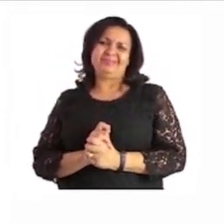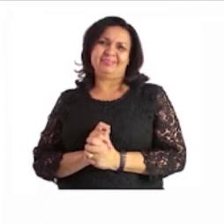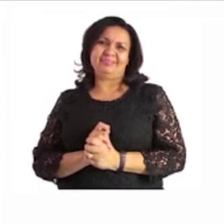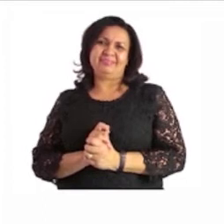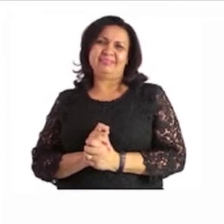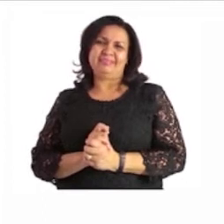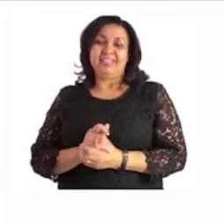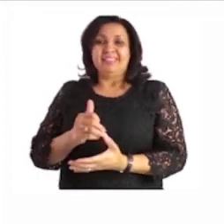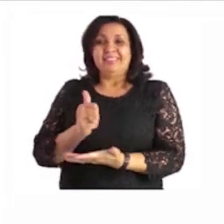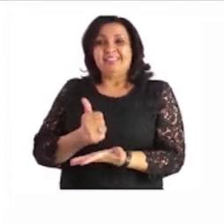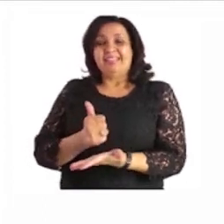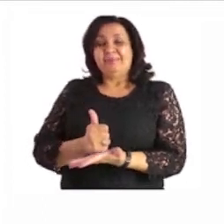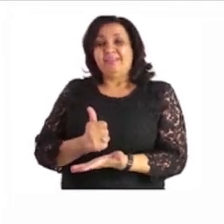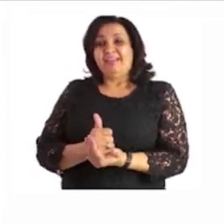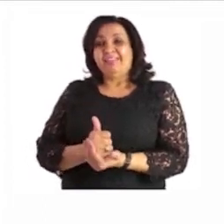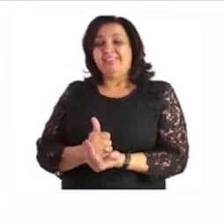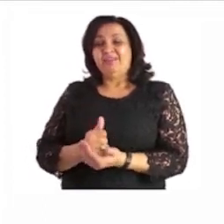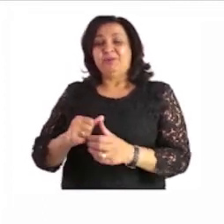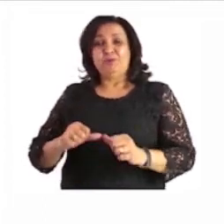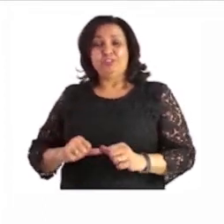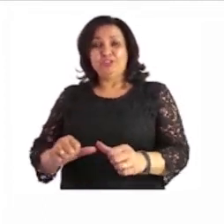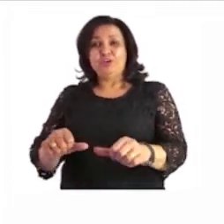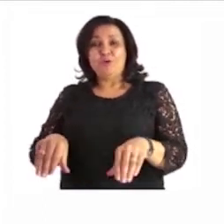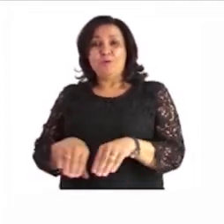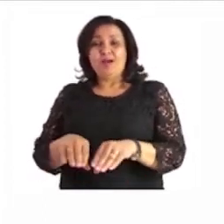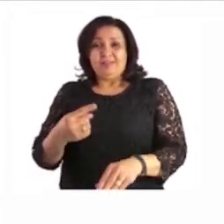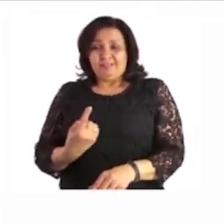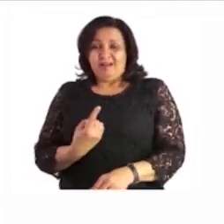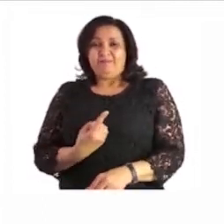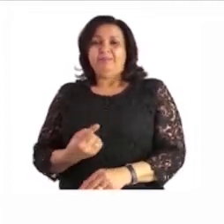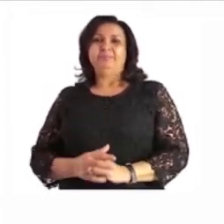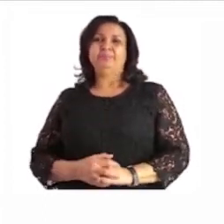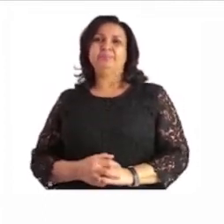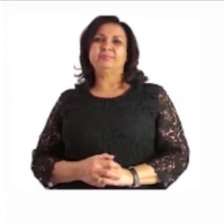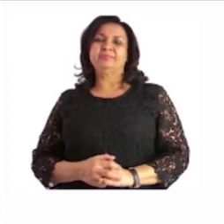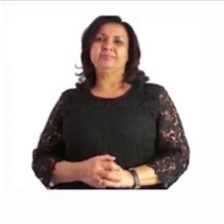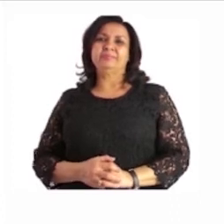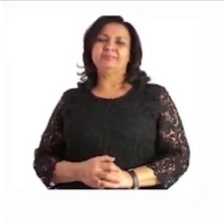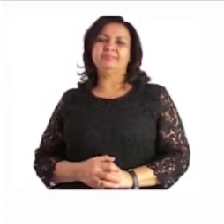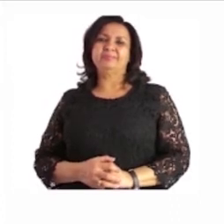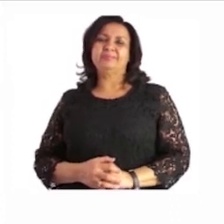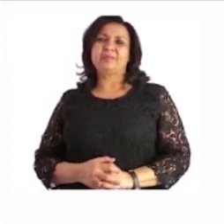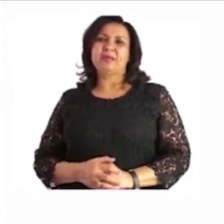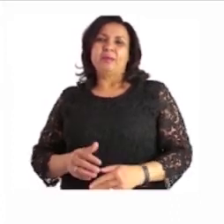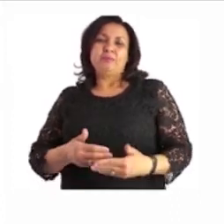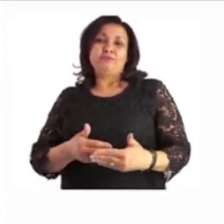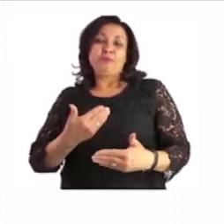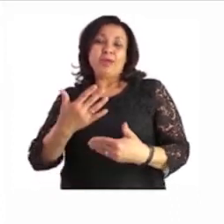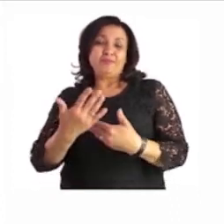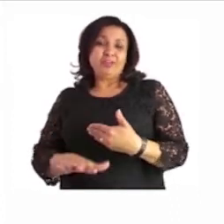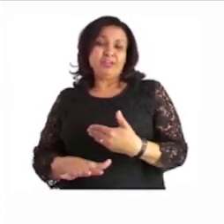sit up straight. It helps when you do your writing. Now, before we complete that